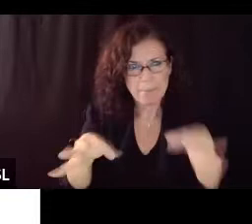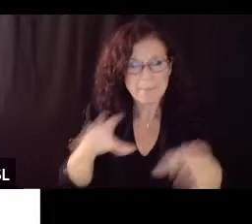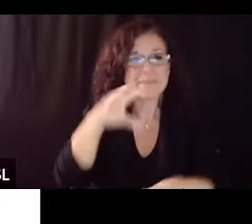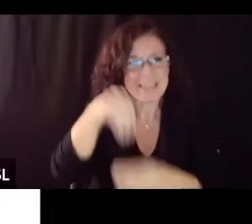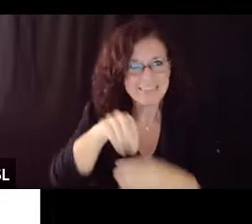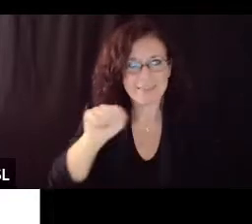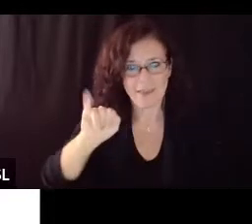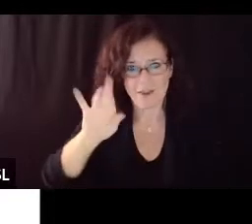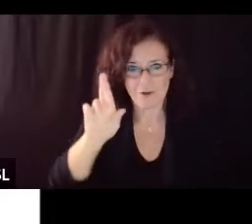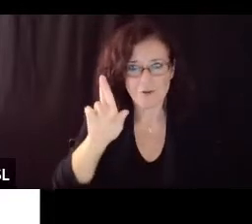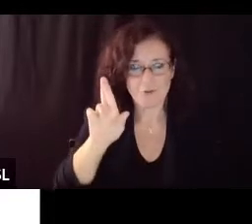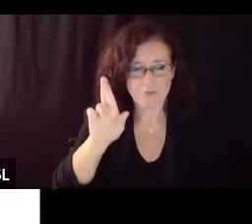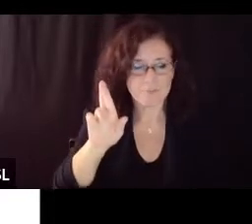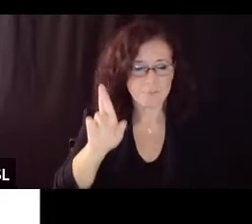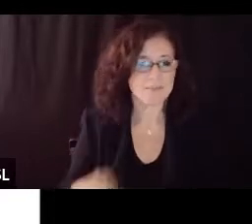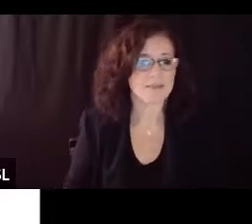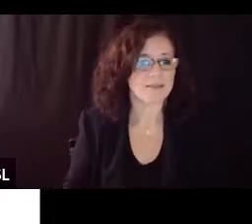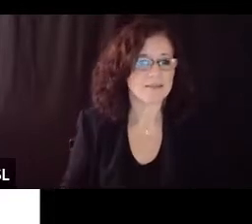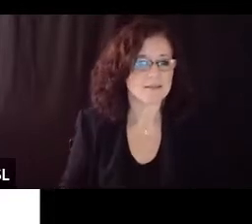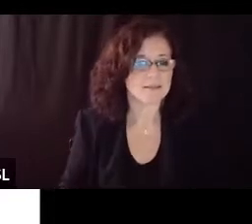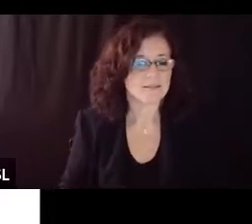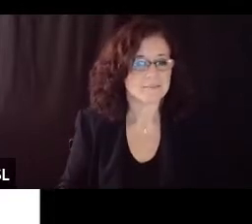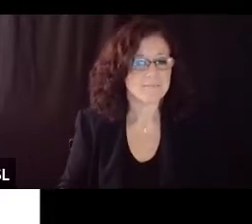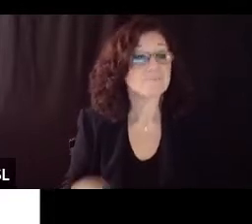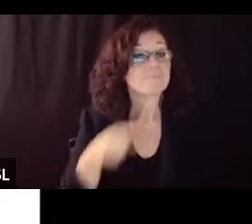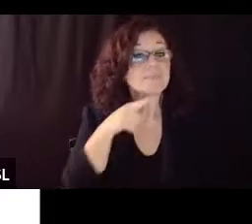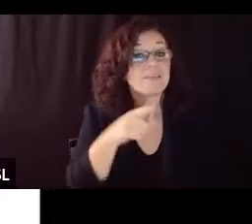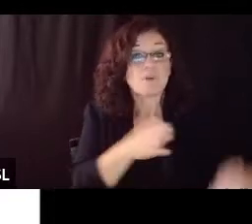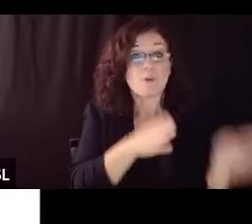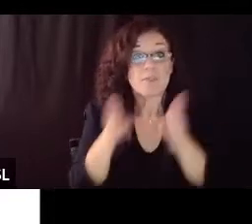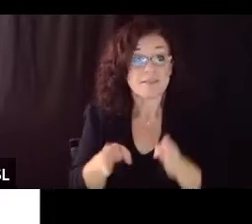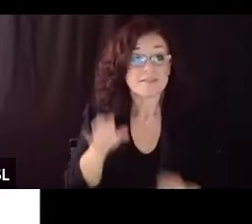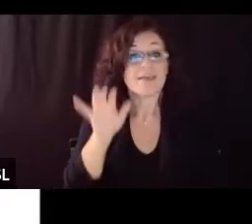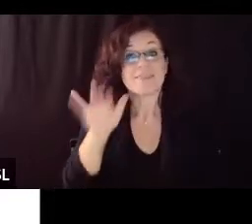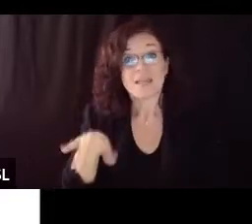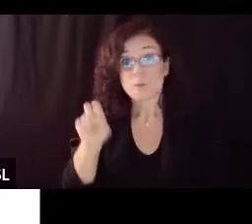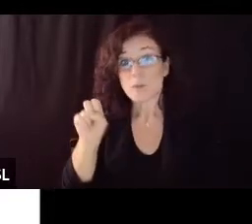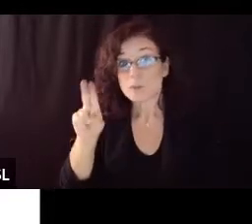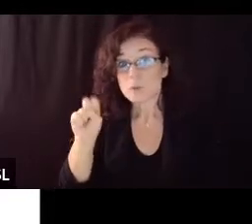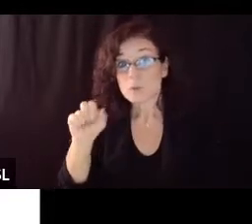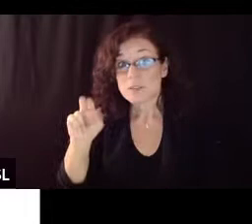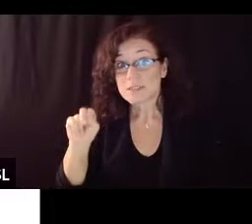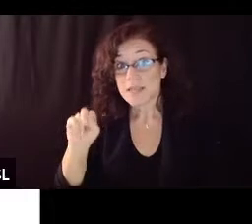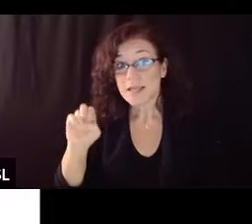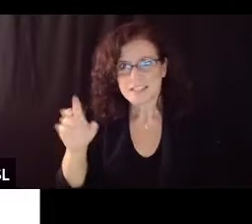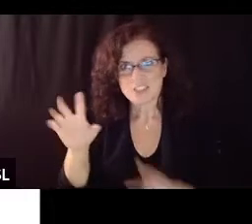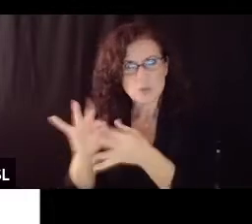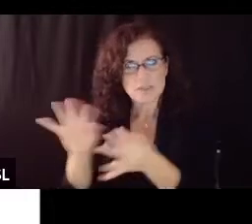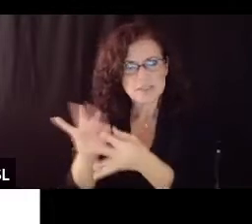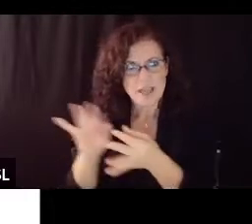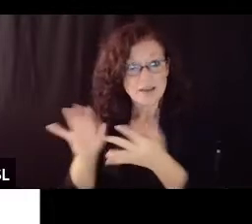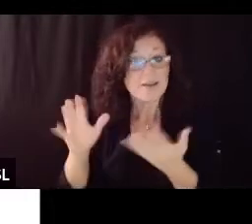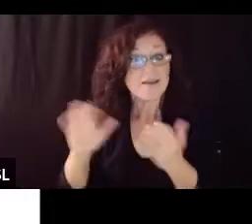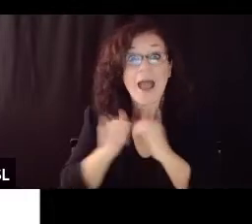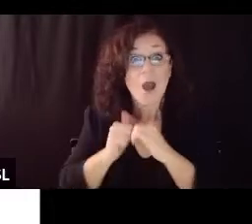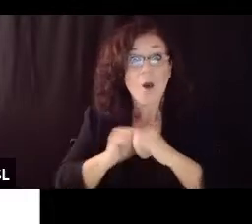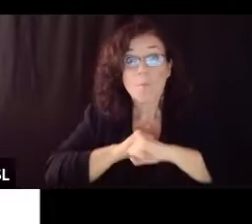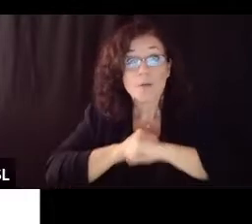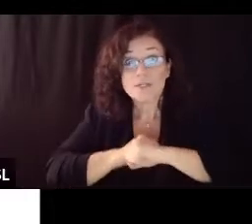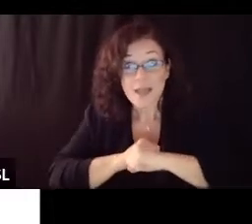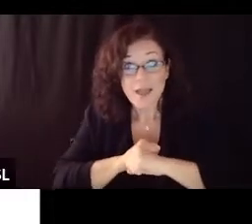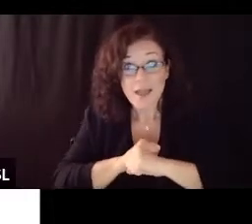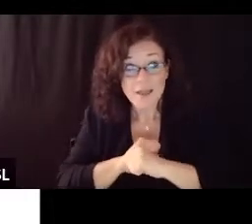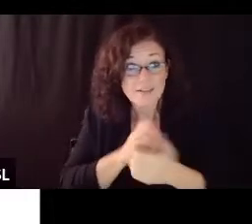slide is exactly what susan klein rosschild was saying which is that uh protection against covid is actually a very many layered thing